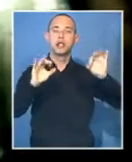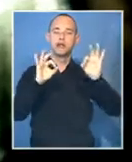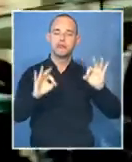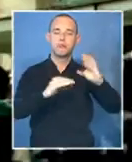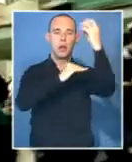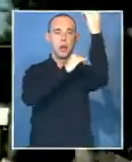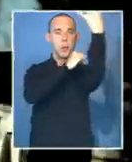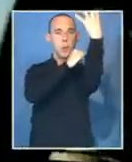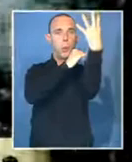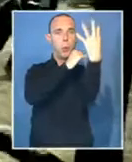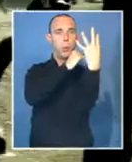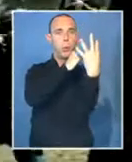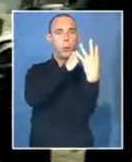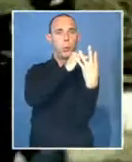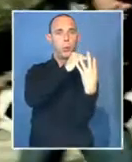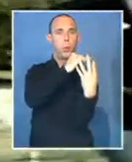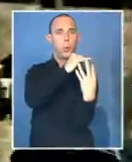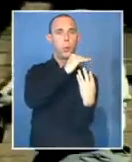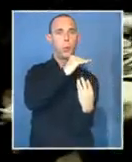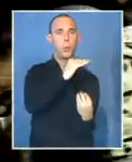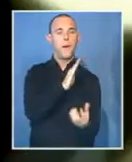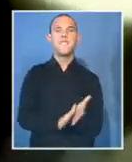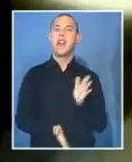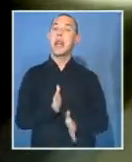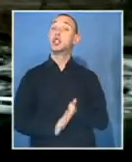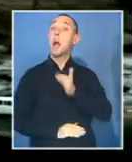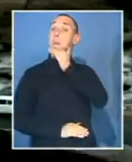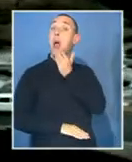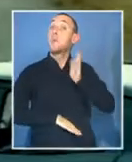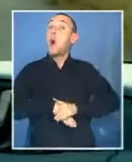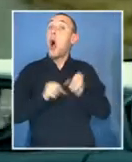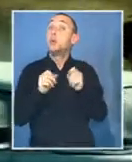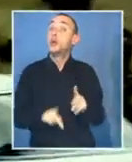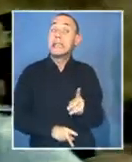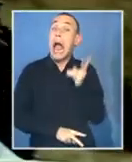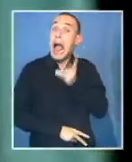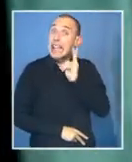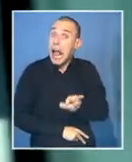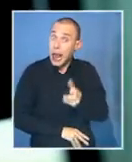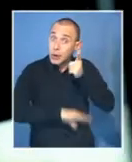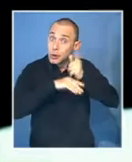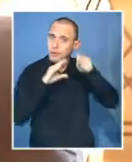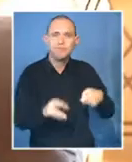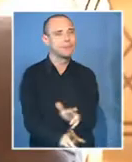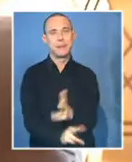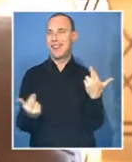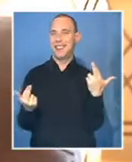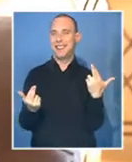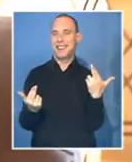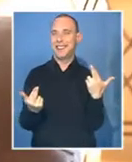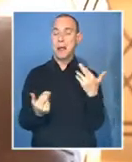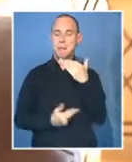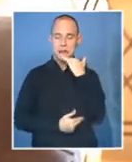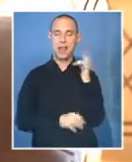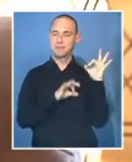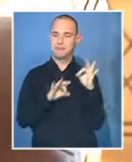because we had no other opportunity to do it again. And it was a perfect shot. And that was like so special that it all